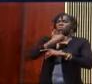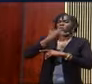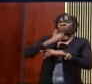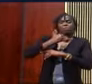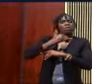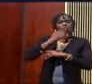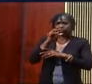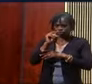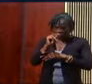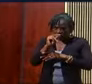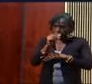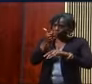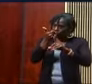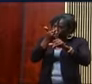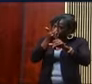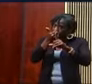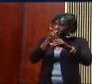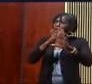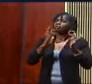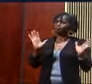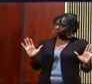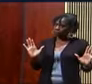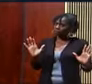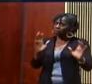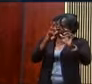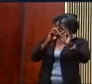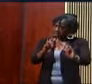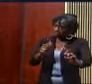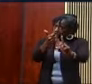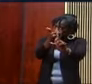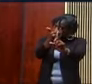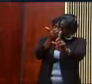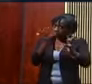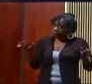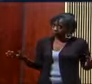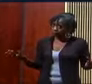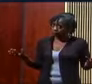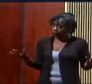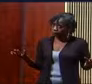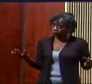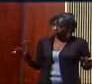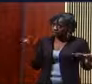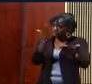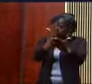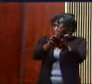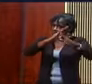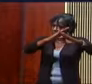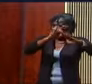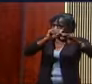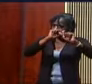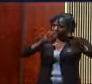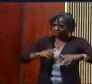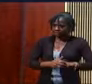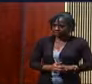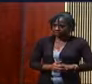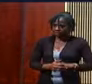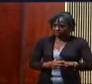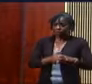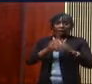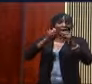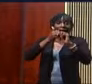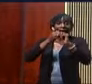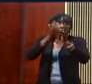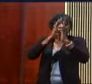David Thoreau. I'm trying to let somebody know right now that you need to get out of your way. And what prayer does,